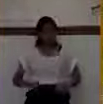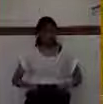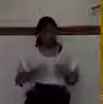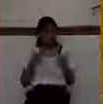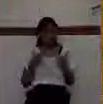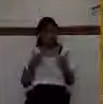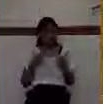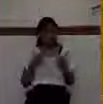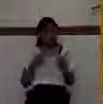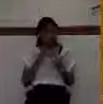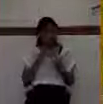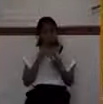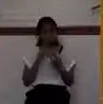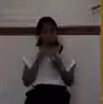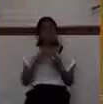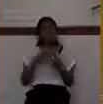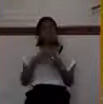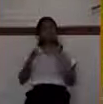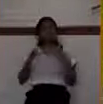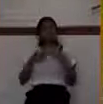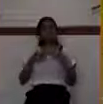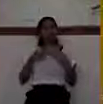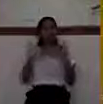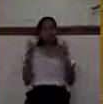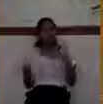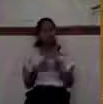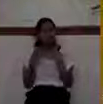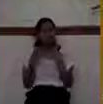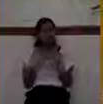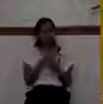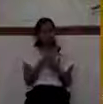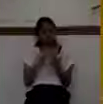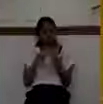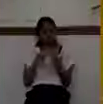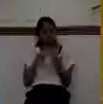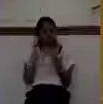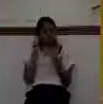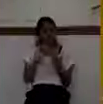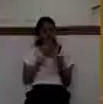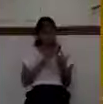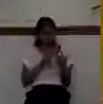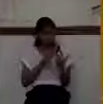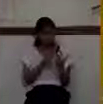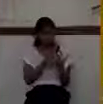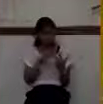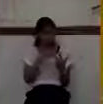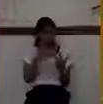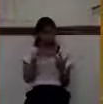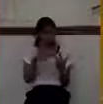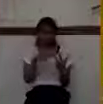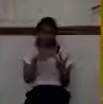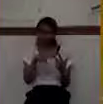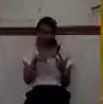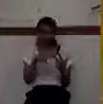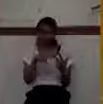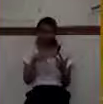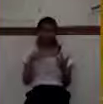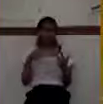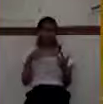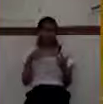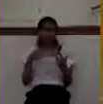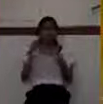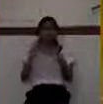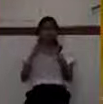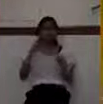Do we tolerate sin? Because if these things are true of us, then we are in a place of